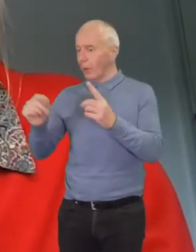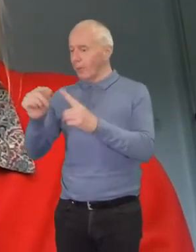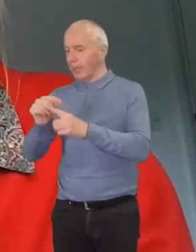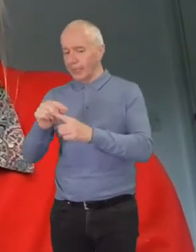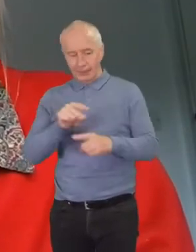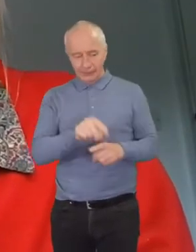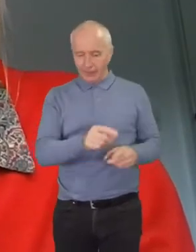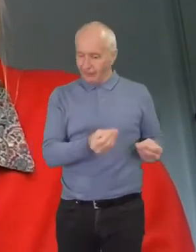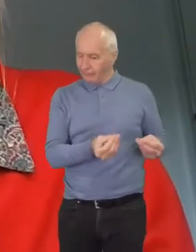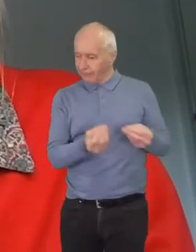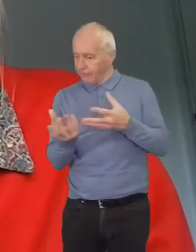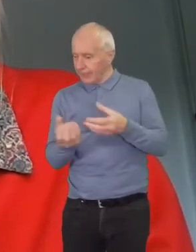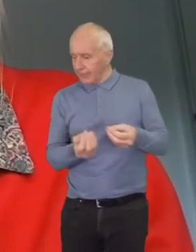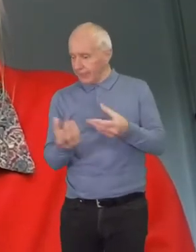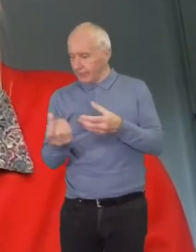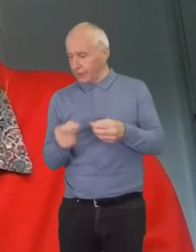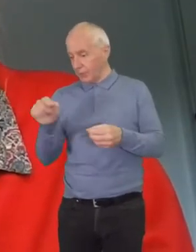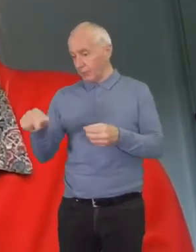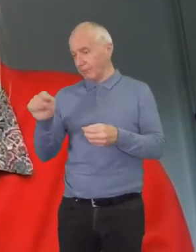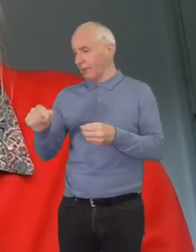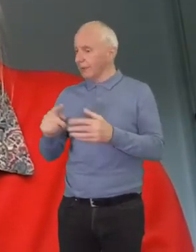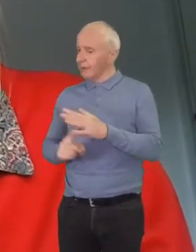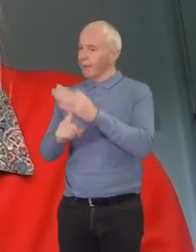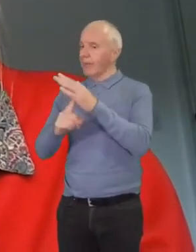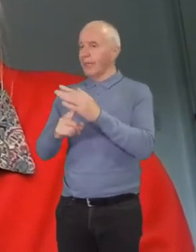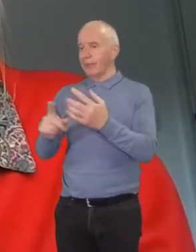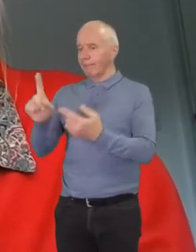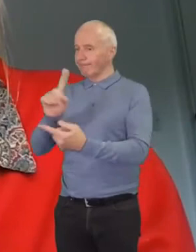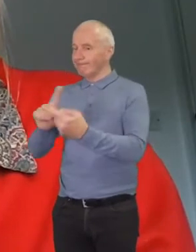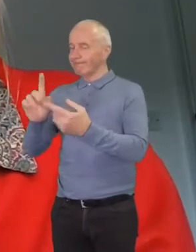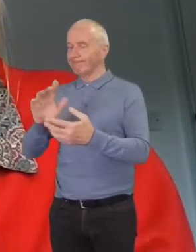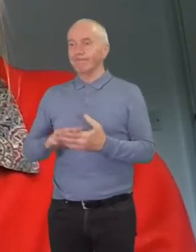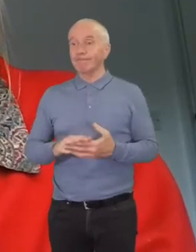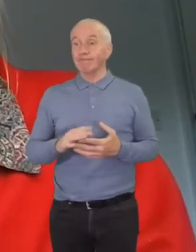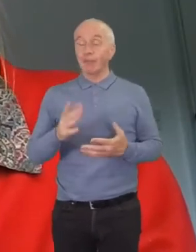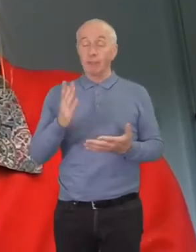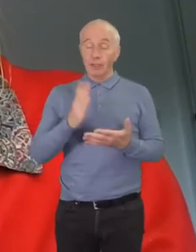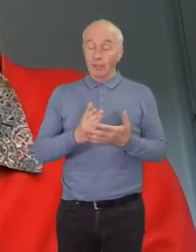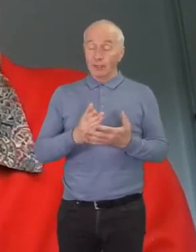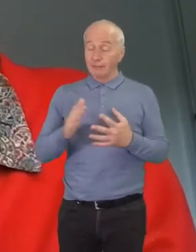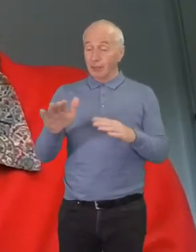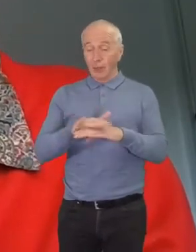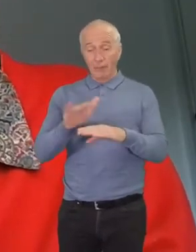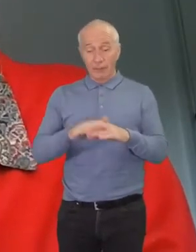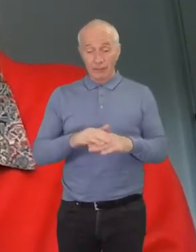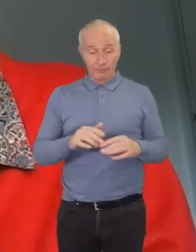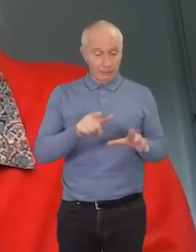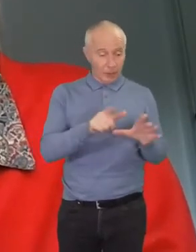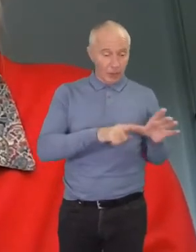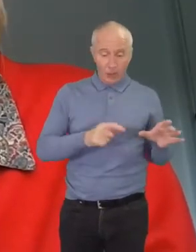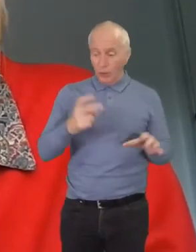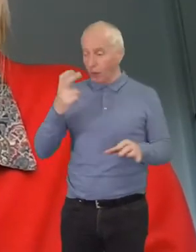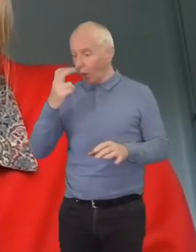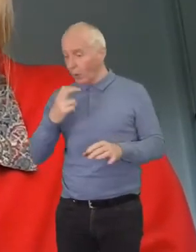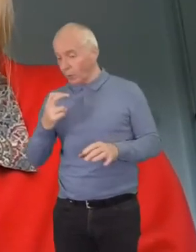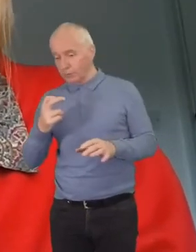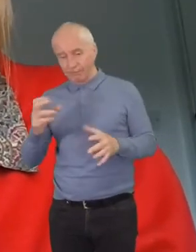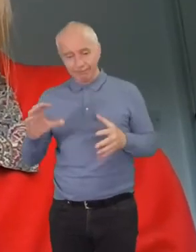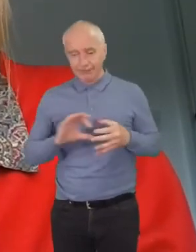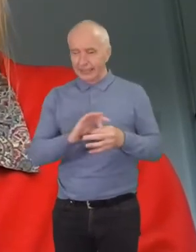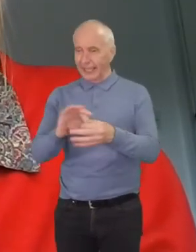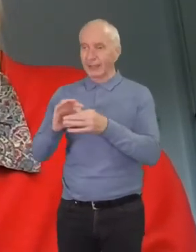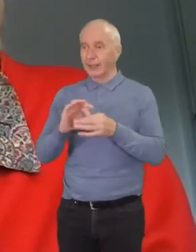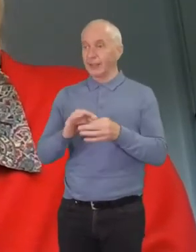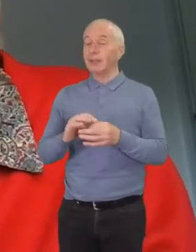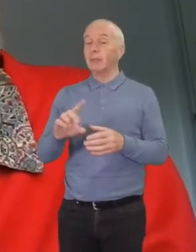We want to speak to people of all kinds and all generations, but we aren't always invited into the room despite the fact that we're the ones who have to